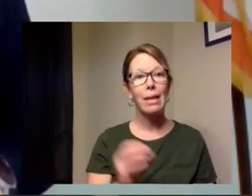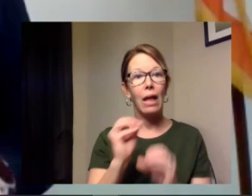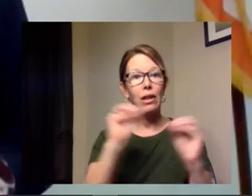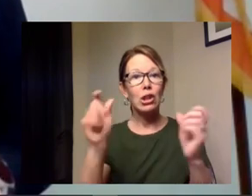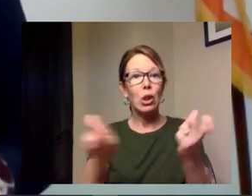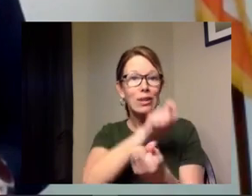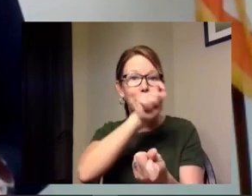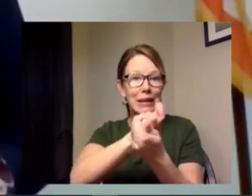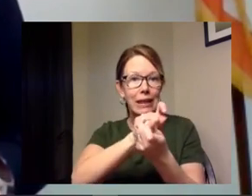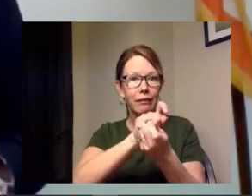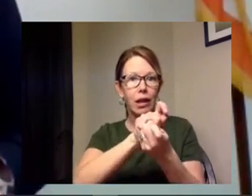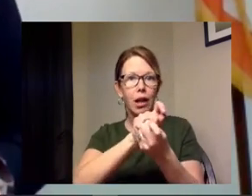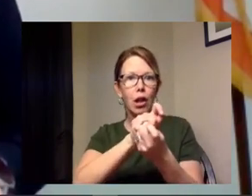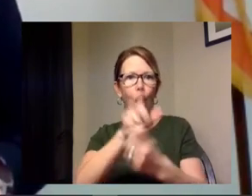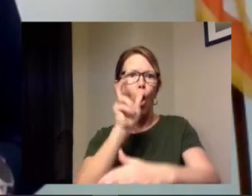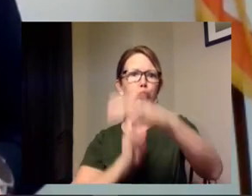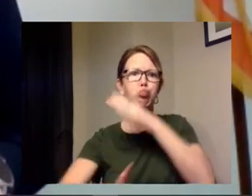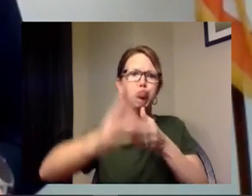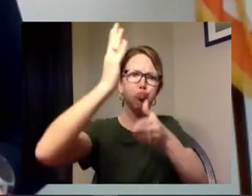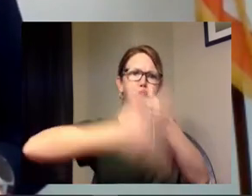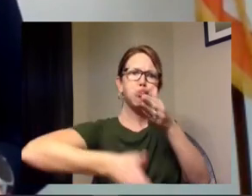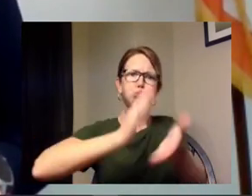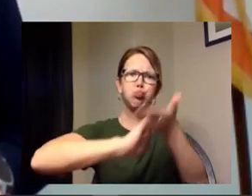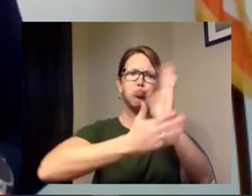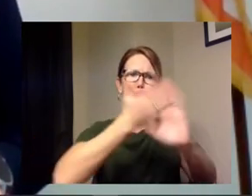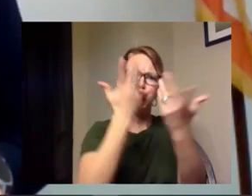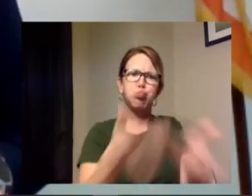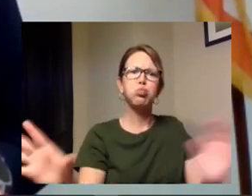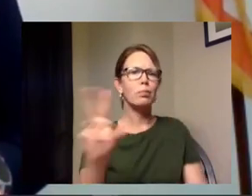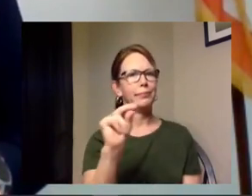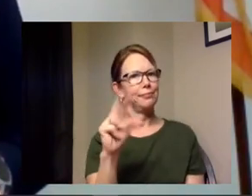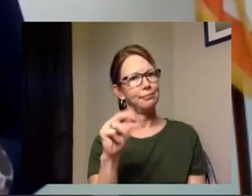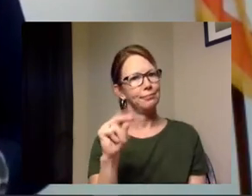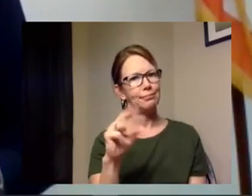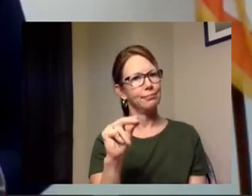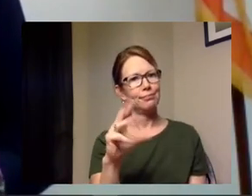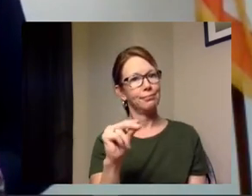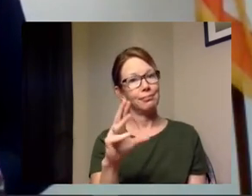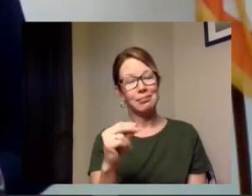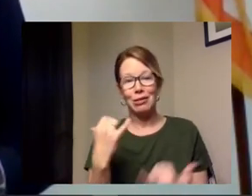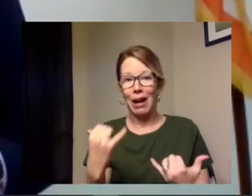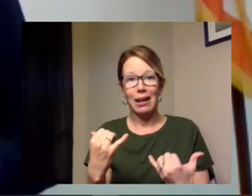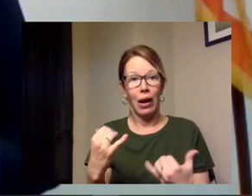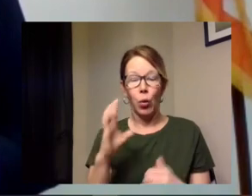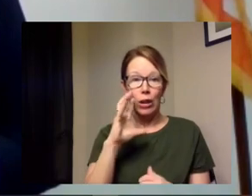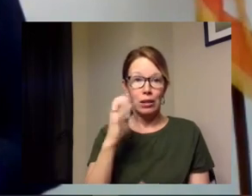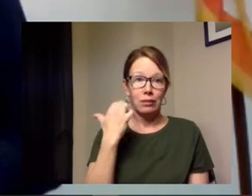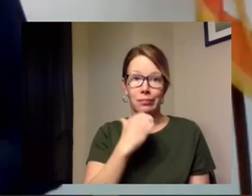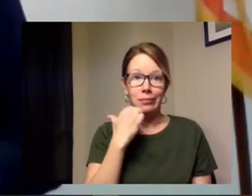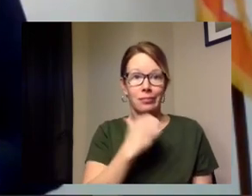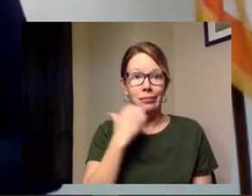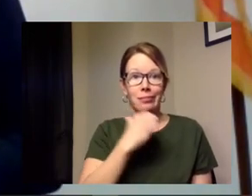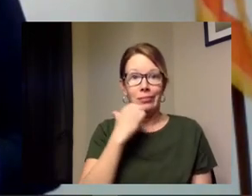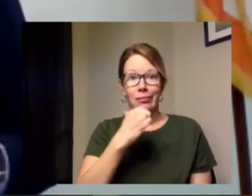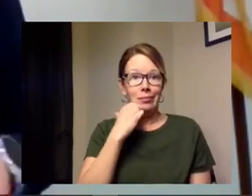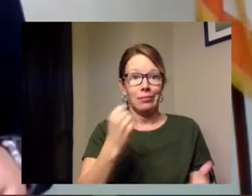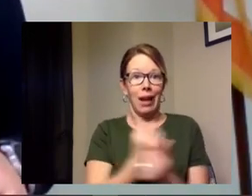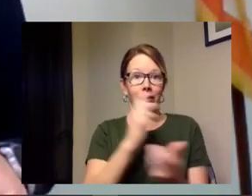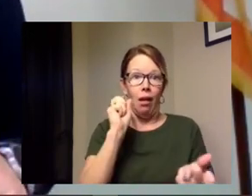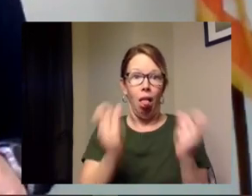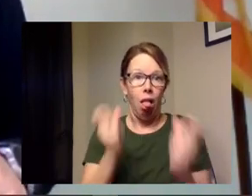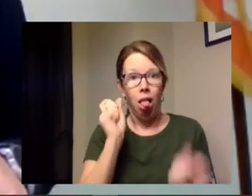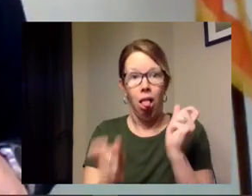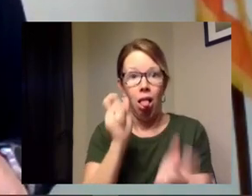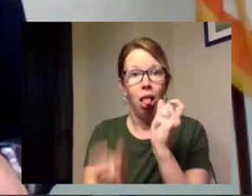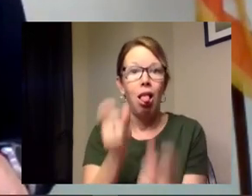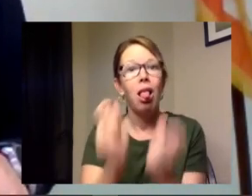specific end point um working on this as uh day to day um as the situation is changing but we know that we